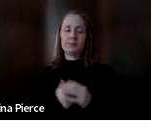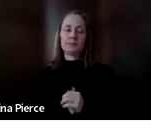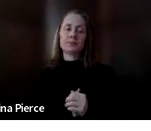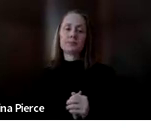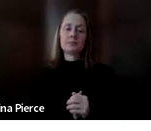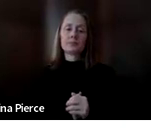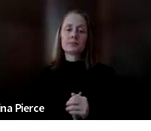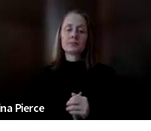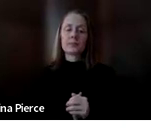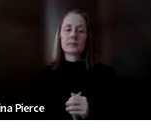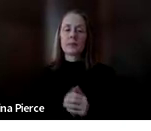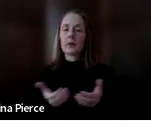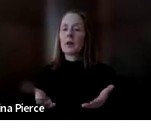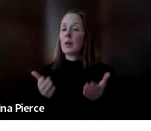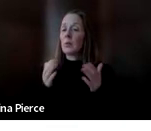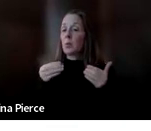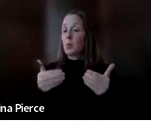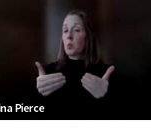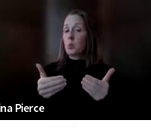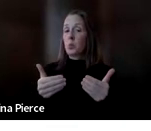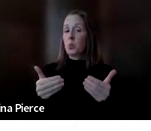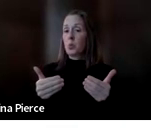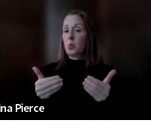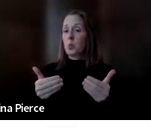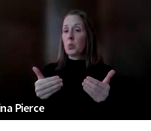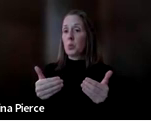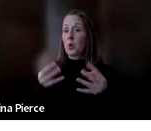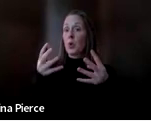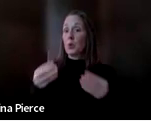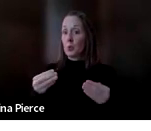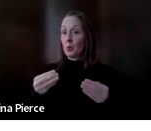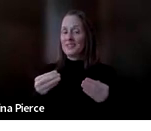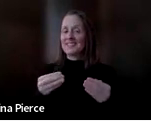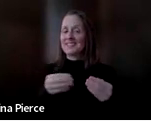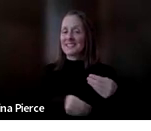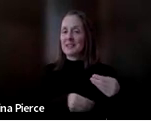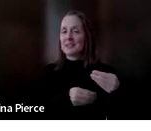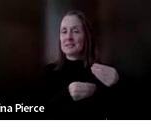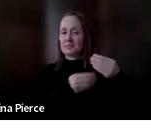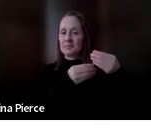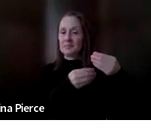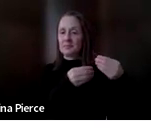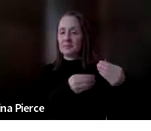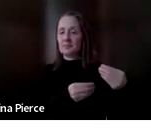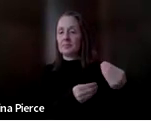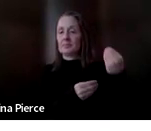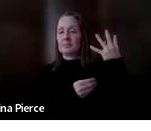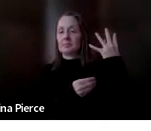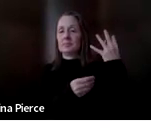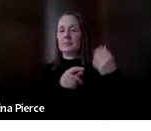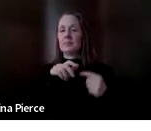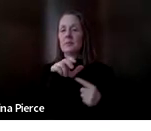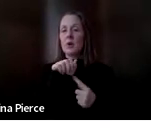Let's go ahead and start talking. Let's go ahead and start talking a little bit about augmentative and alternative